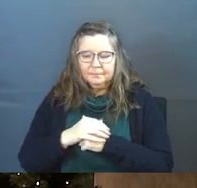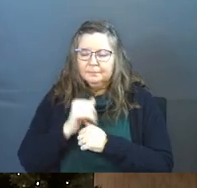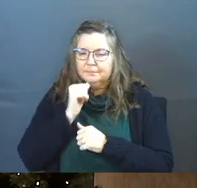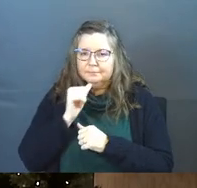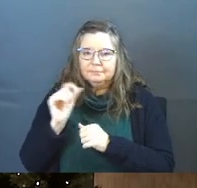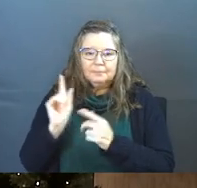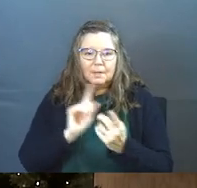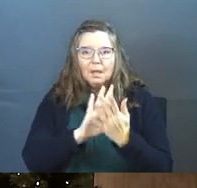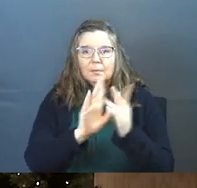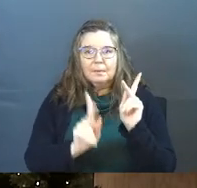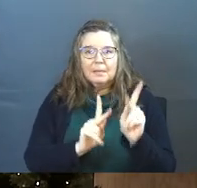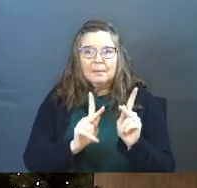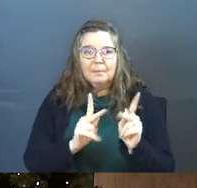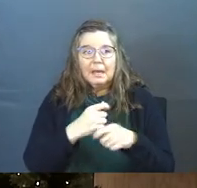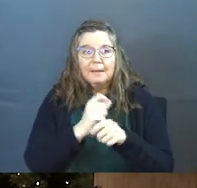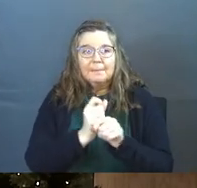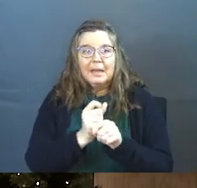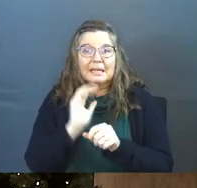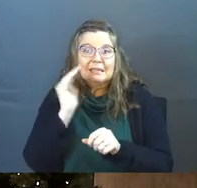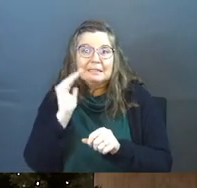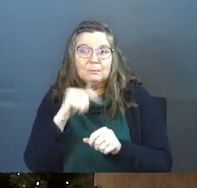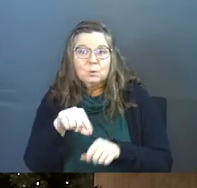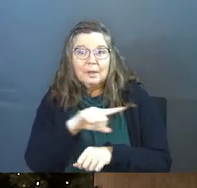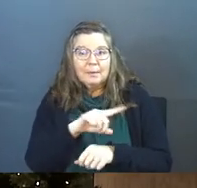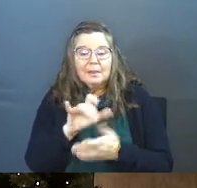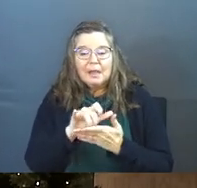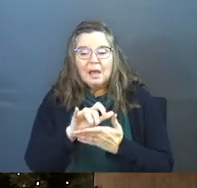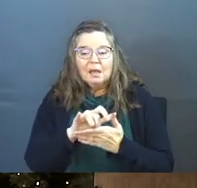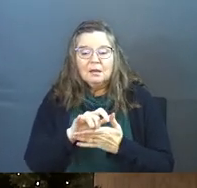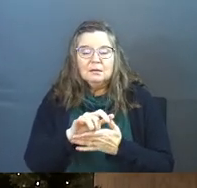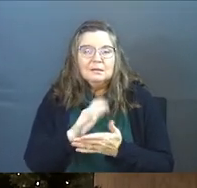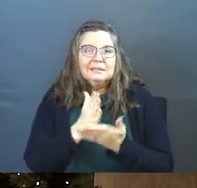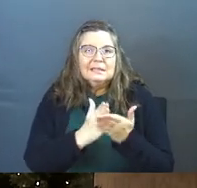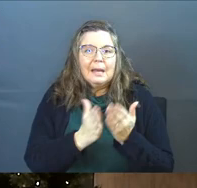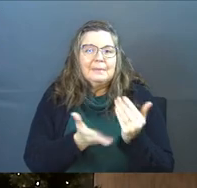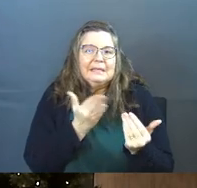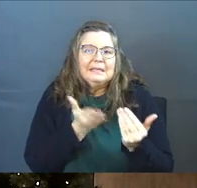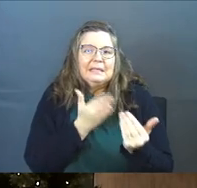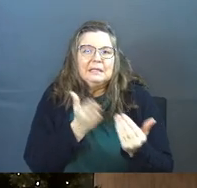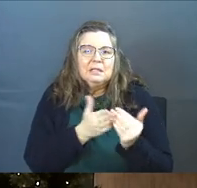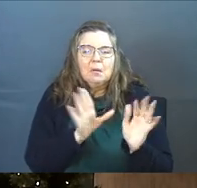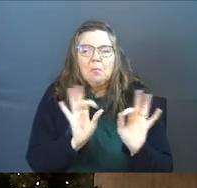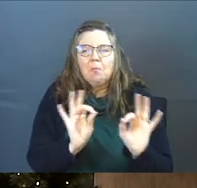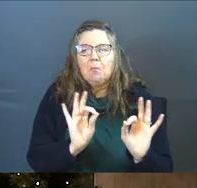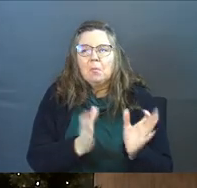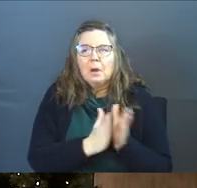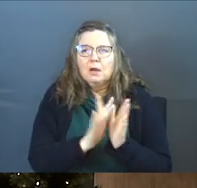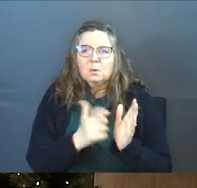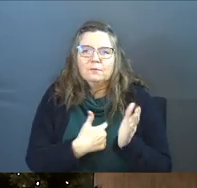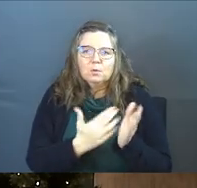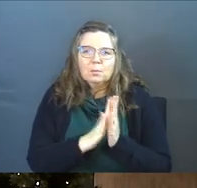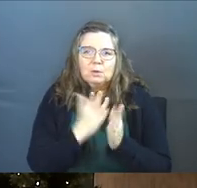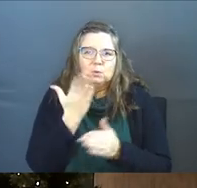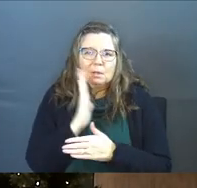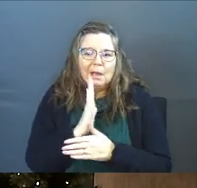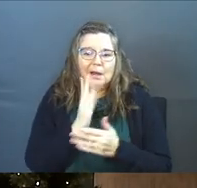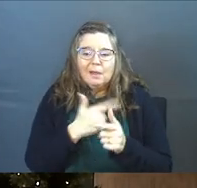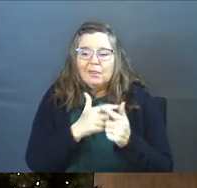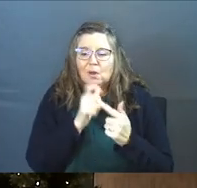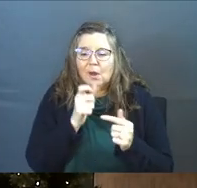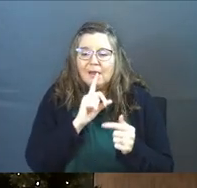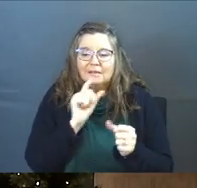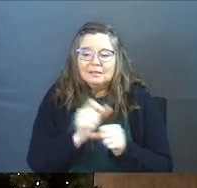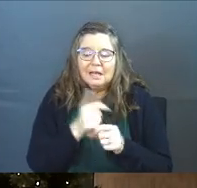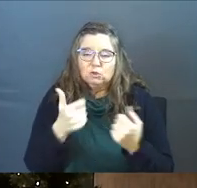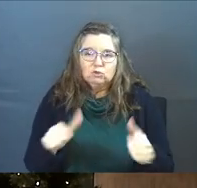Don't come to people and make it seem to them like it's some easy, flippant prayer that they have to pray to God and they